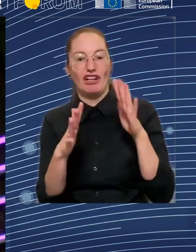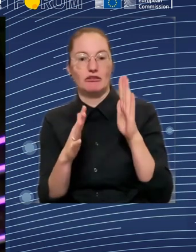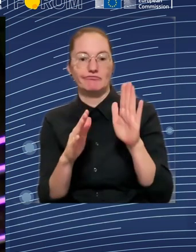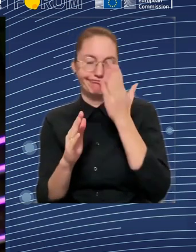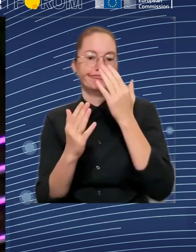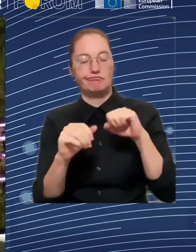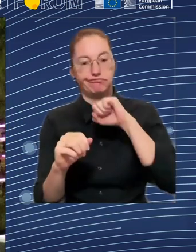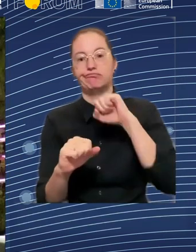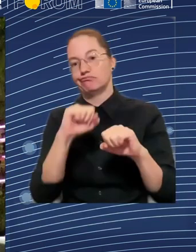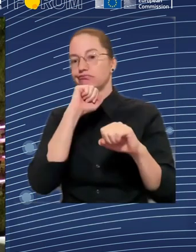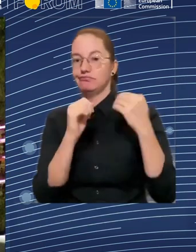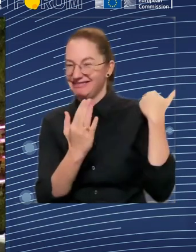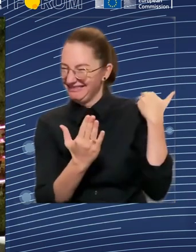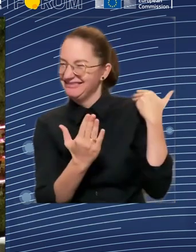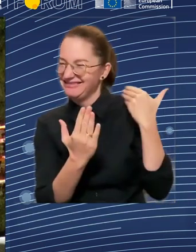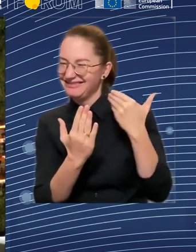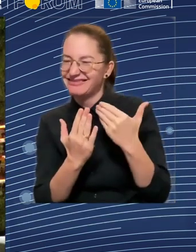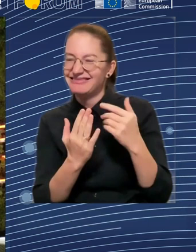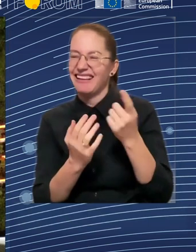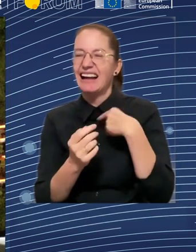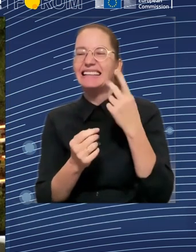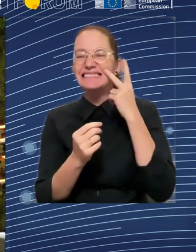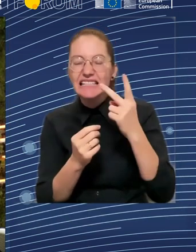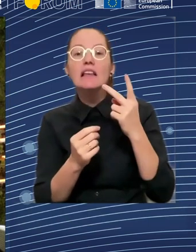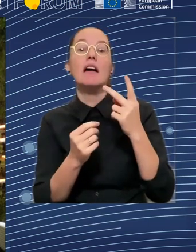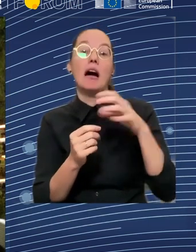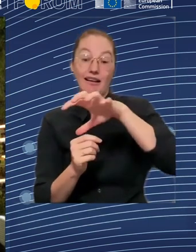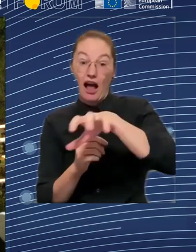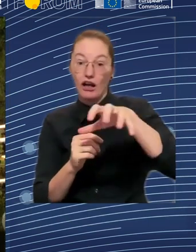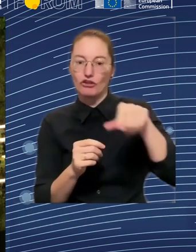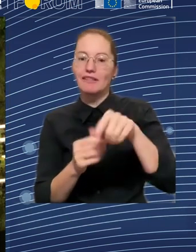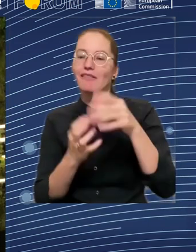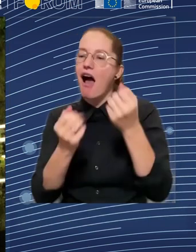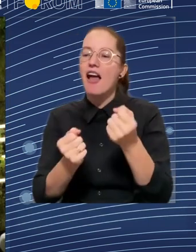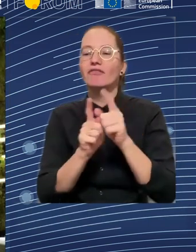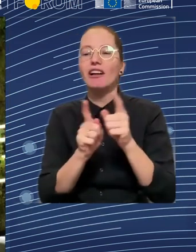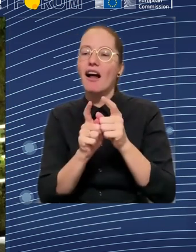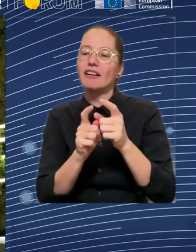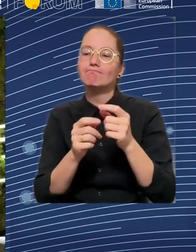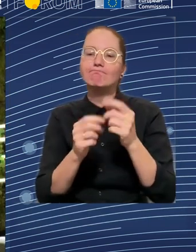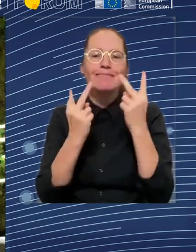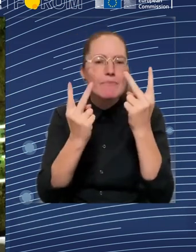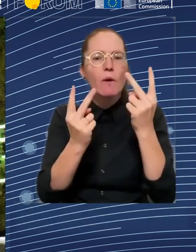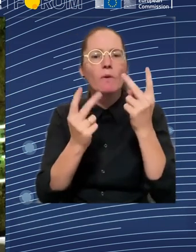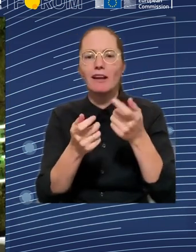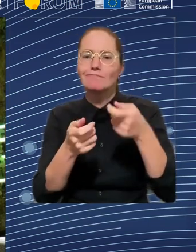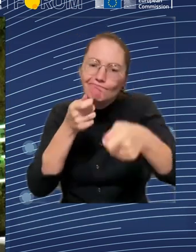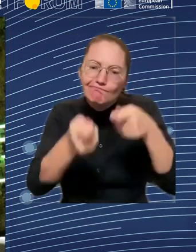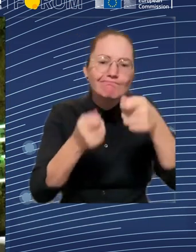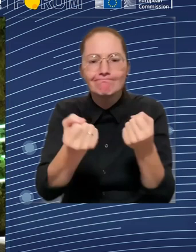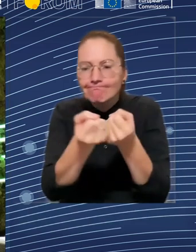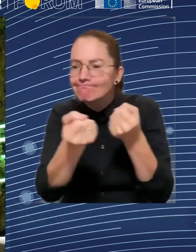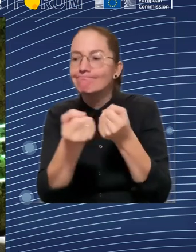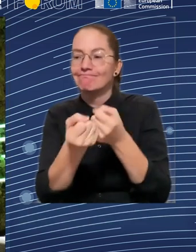solidarity between EU citizens. And with the knowledge of specificities of the